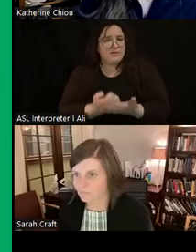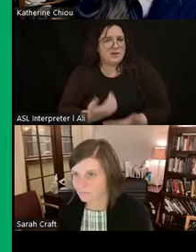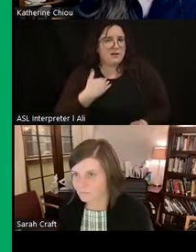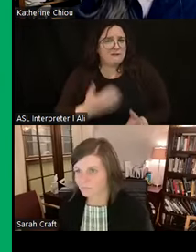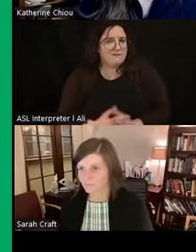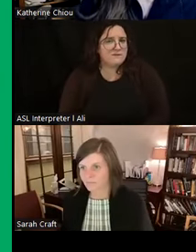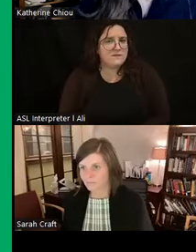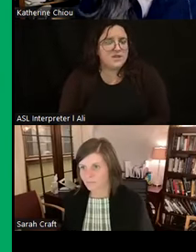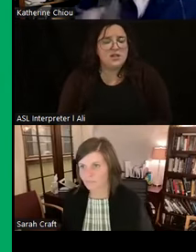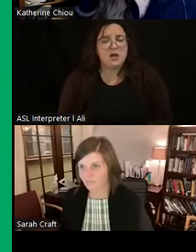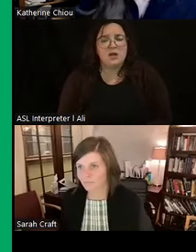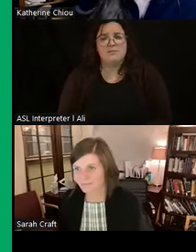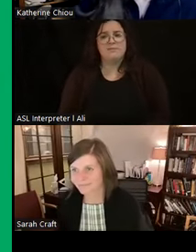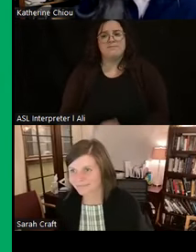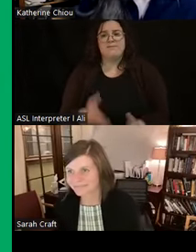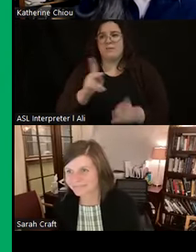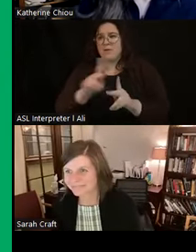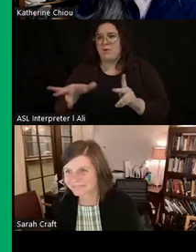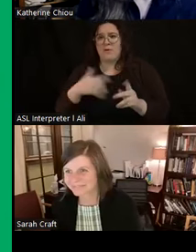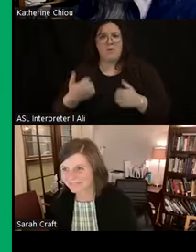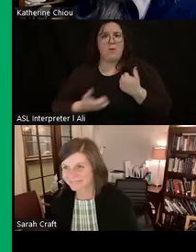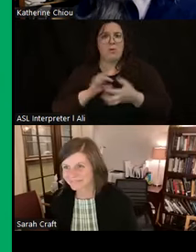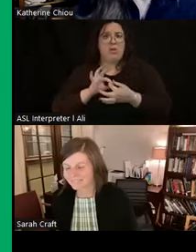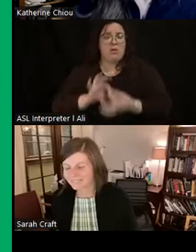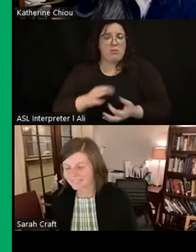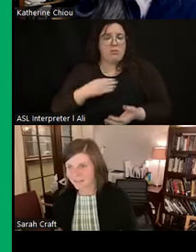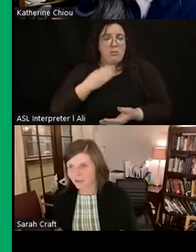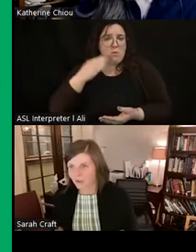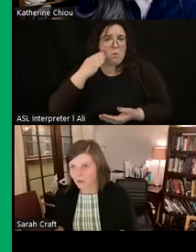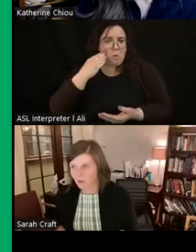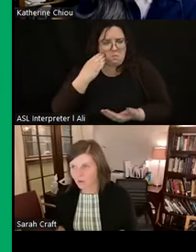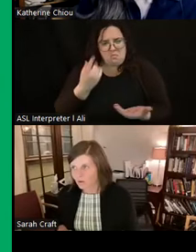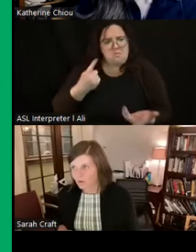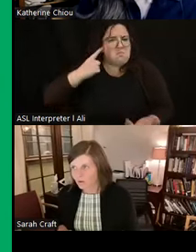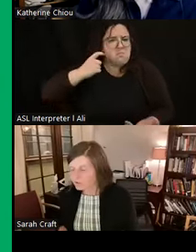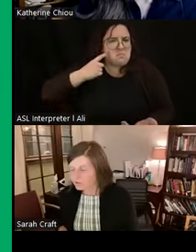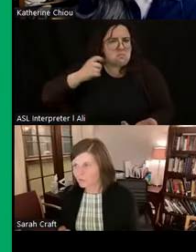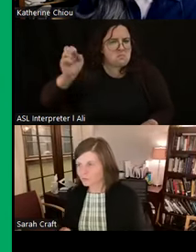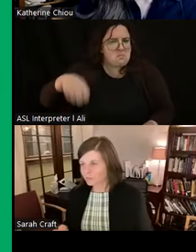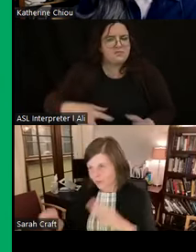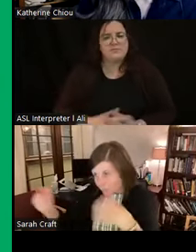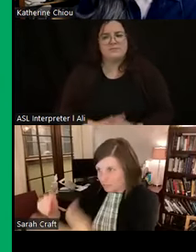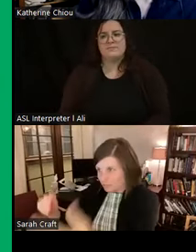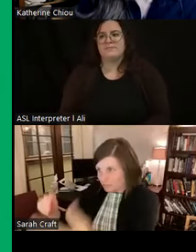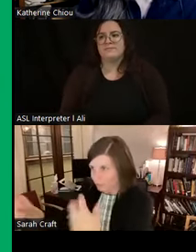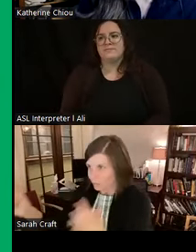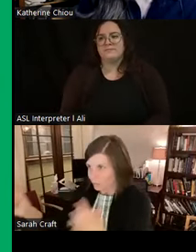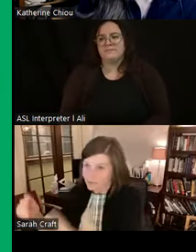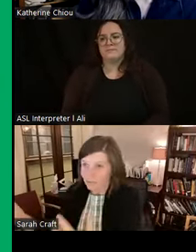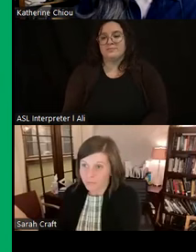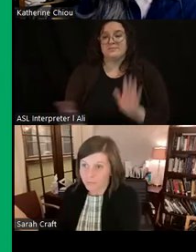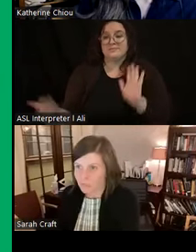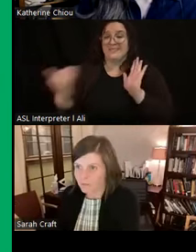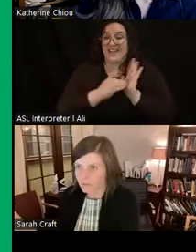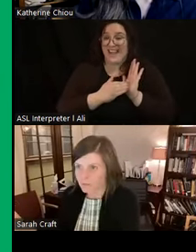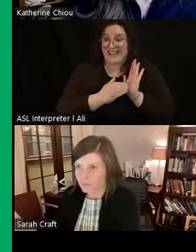have been some emotional ties to it, I imagine. Cool. Actually, so again, this this sort of brings